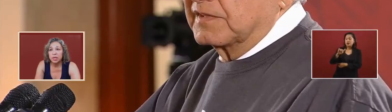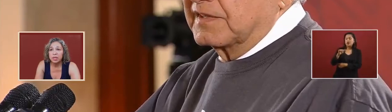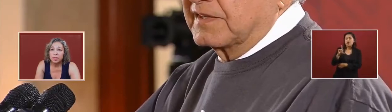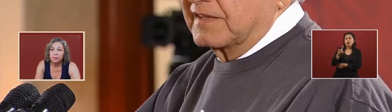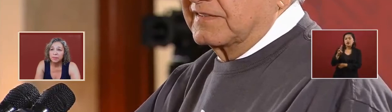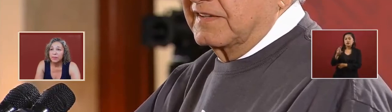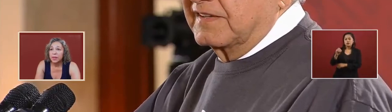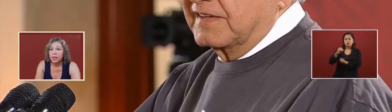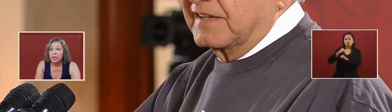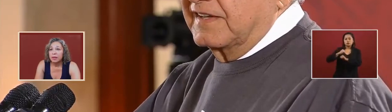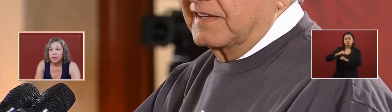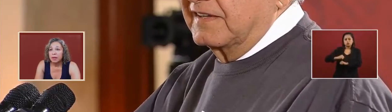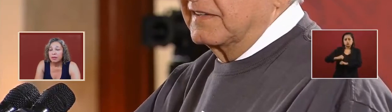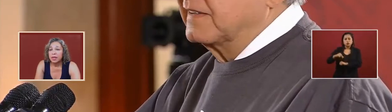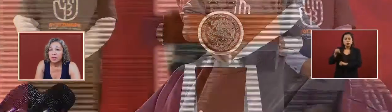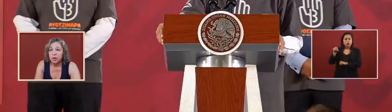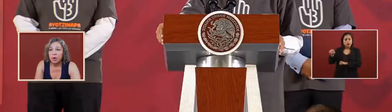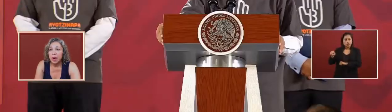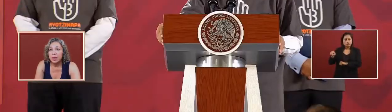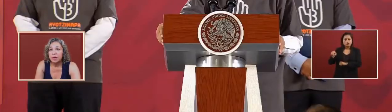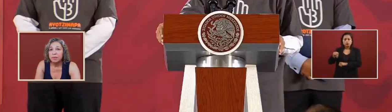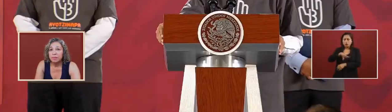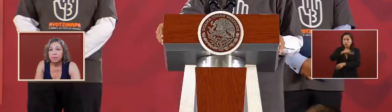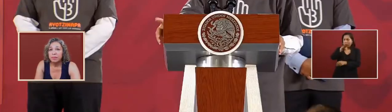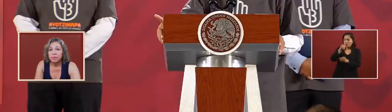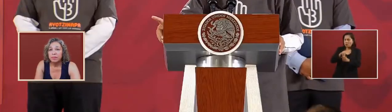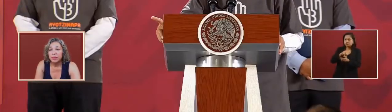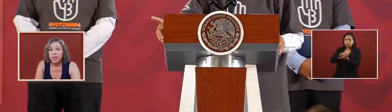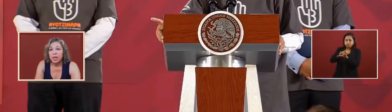support that is required